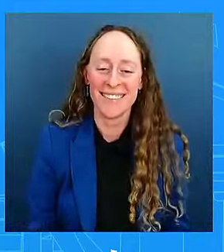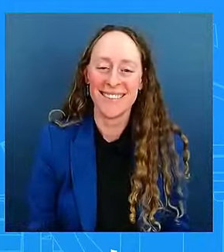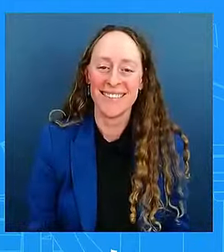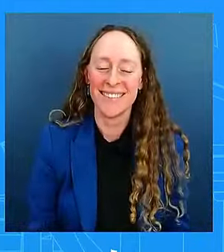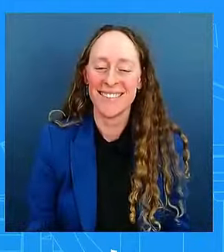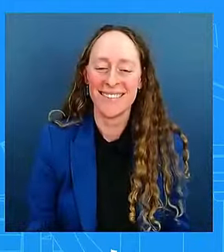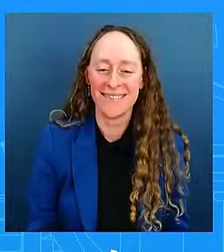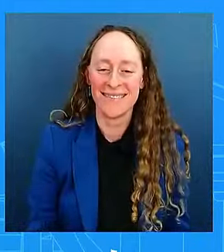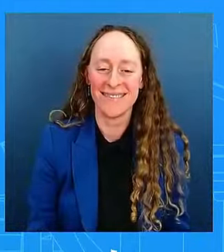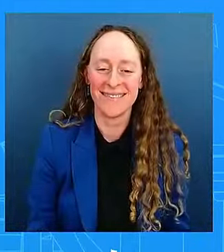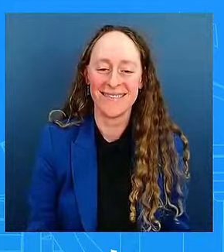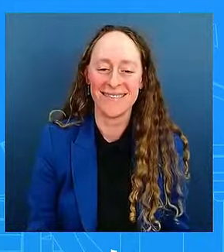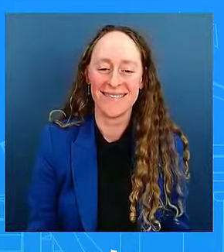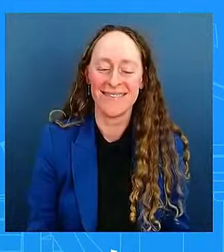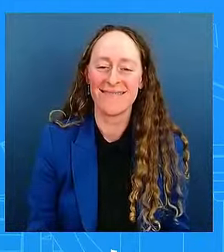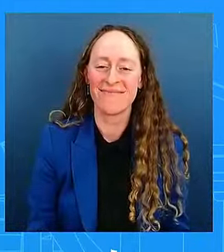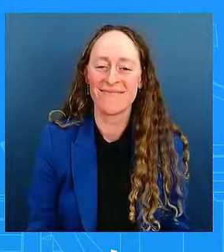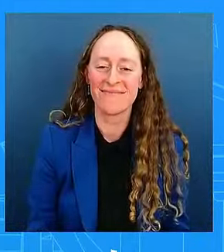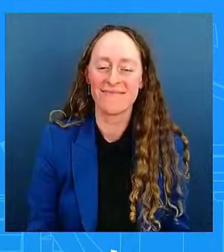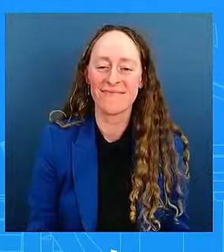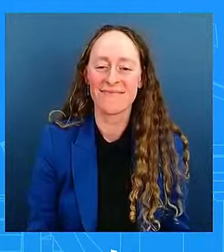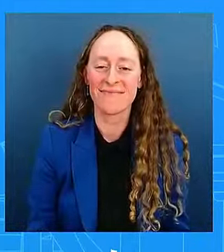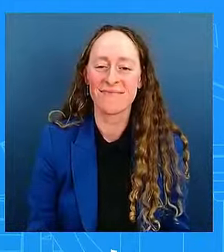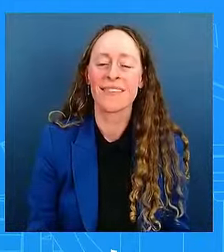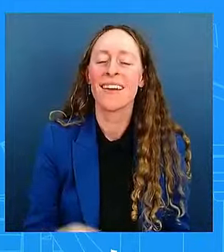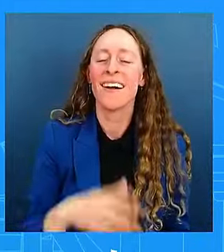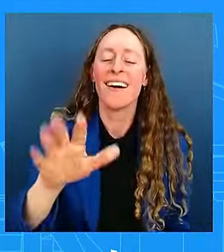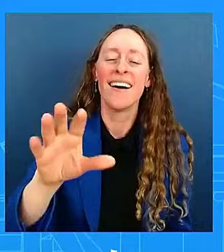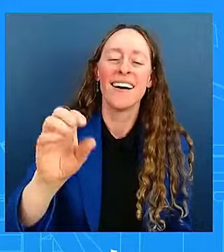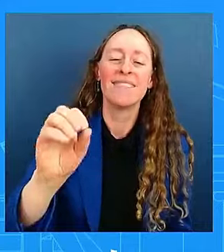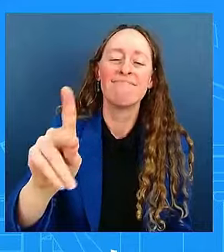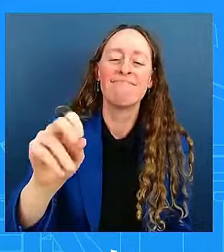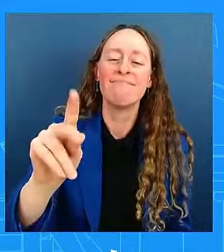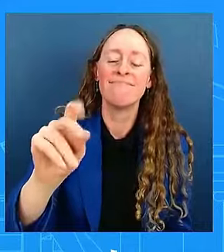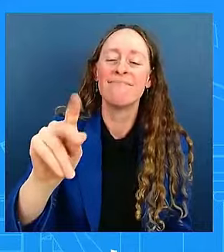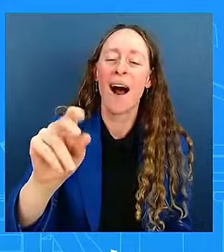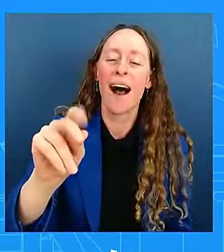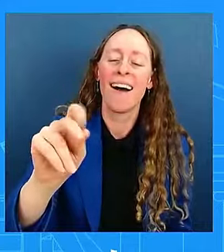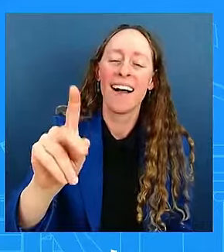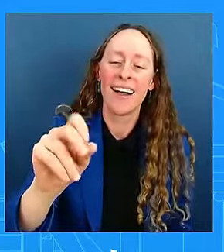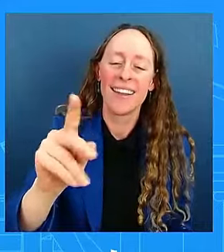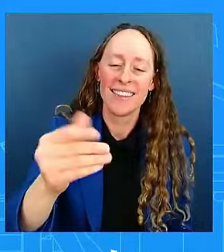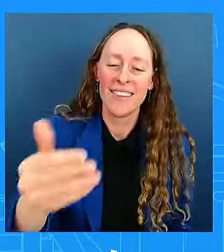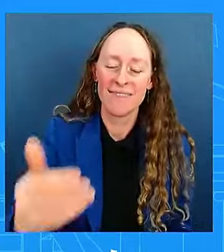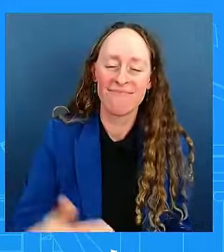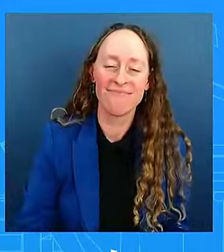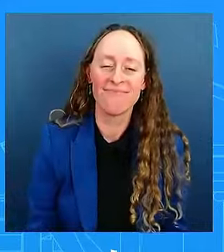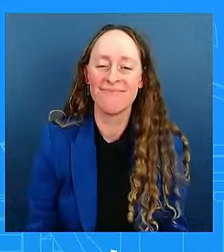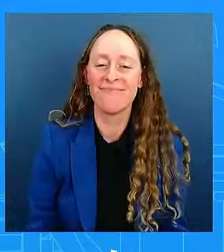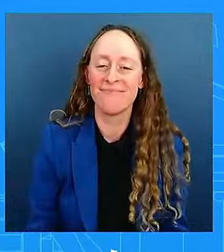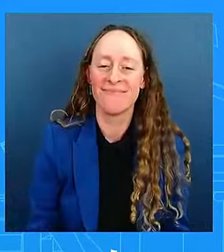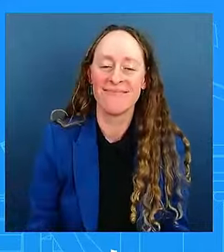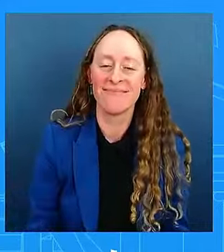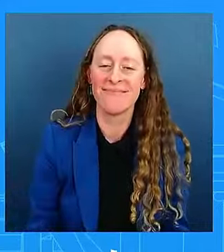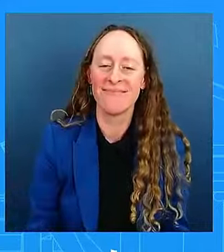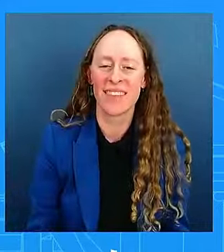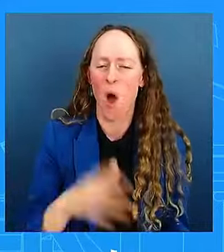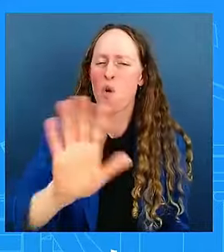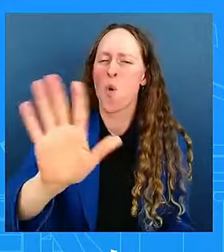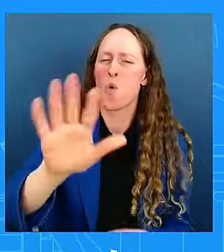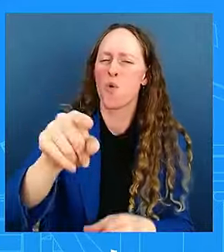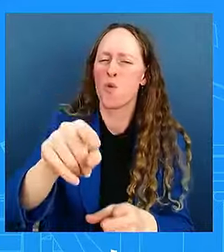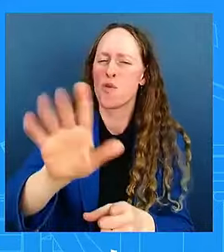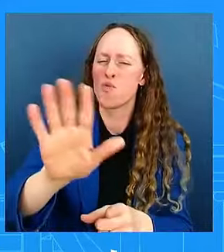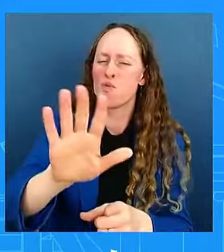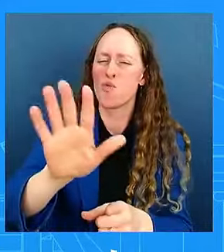All right. All right. Go ahead. Go ahead. Go ahead. Nandita. Nandita. Sir, sir. No, sir. I didn't call on you, sir. I didn't call on you. Nandita.